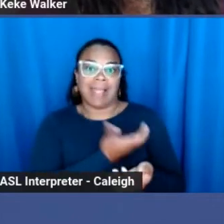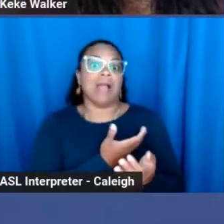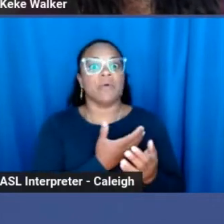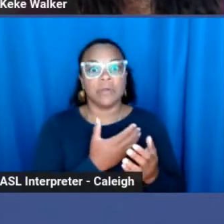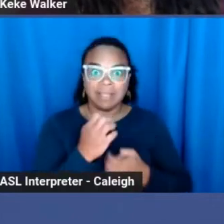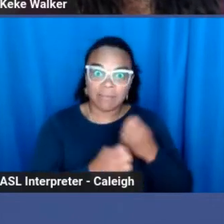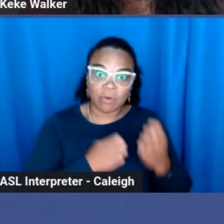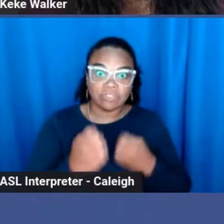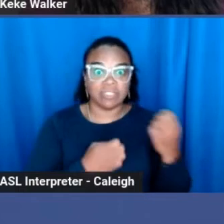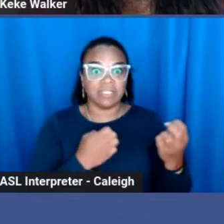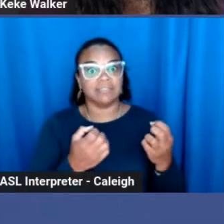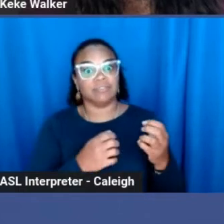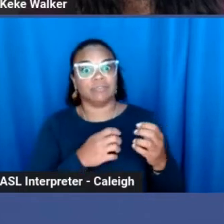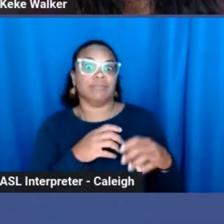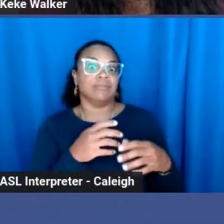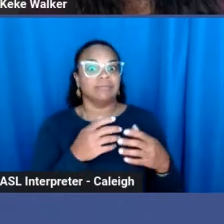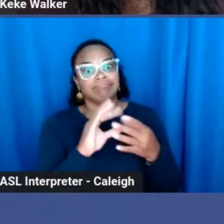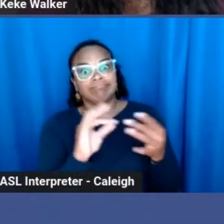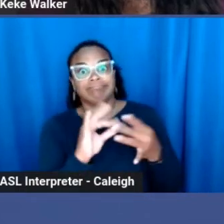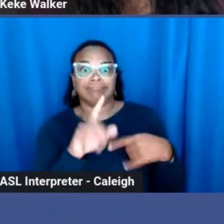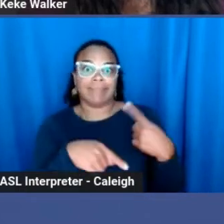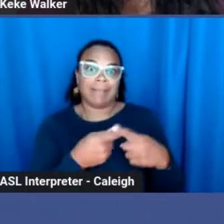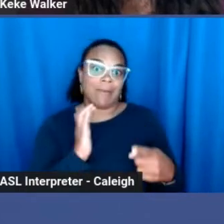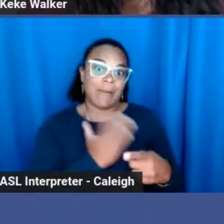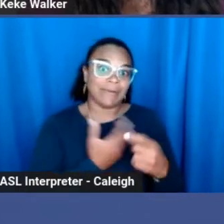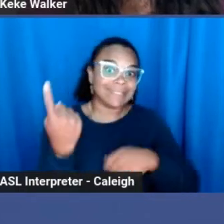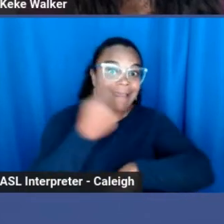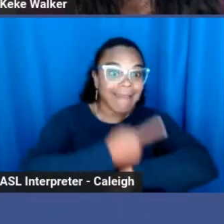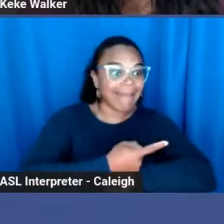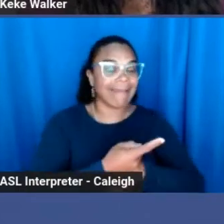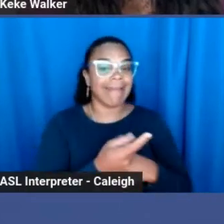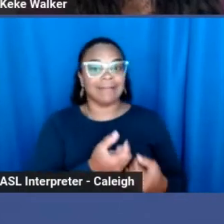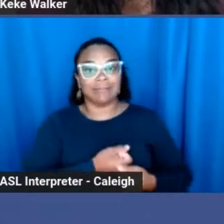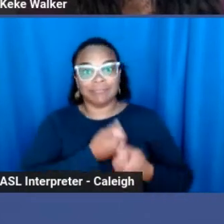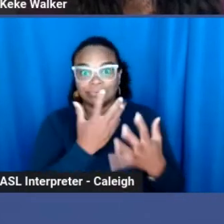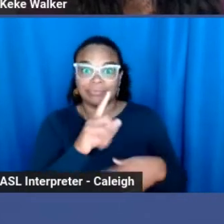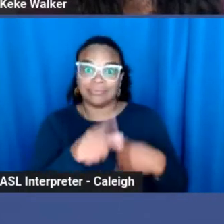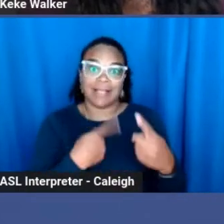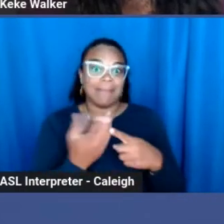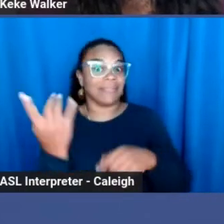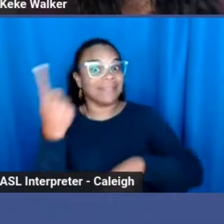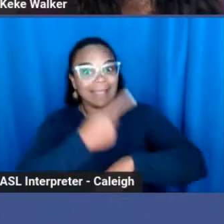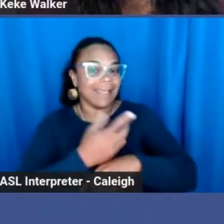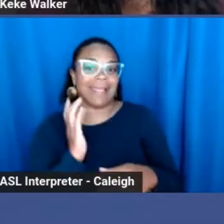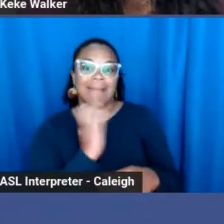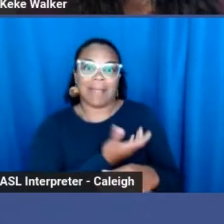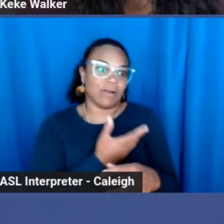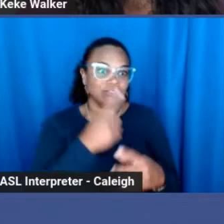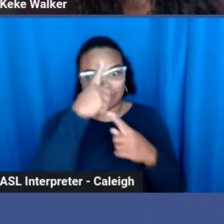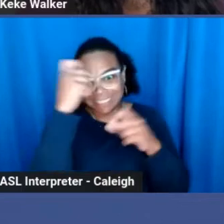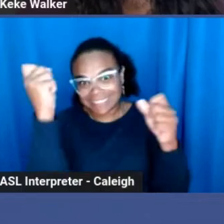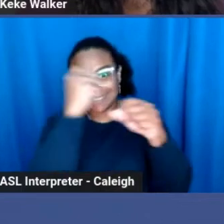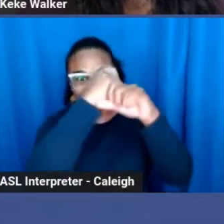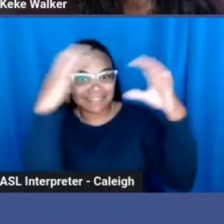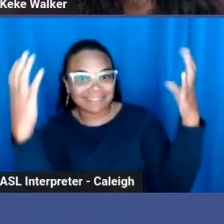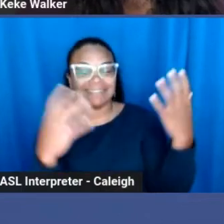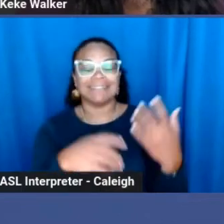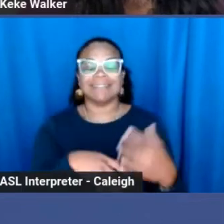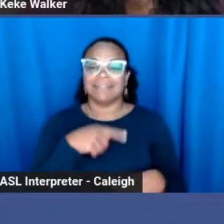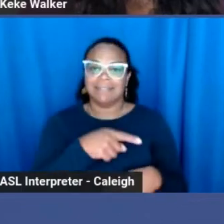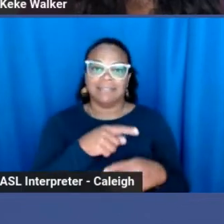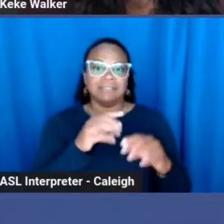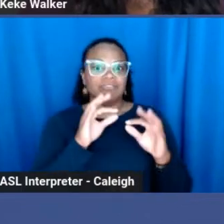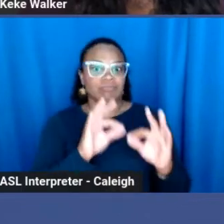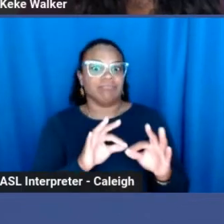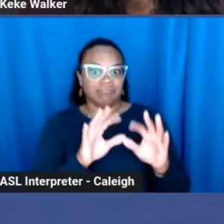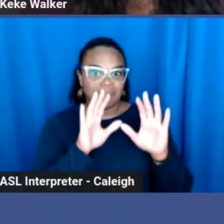emotions, and our dreams. When you're journaling or doing personal writing, this is a space for you to embrace